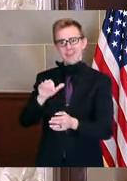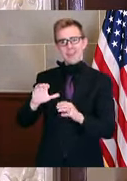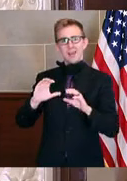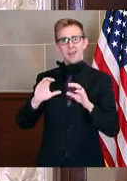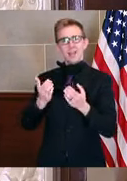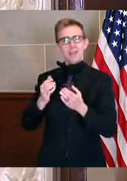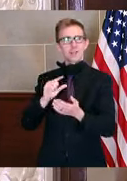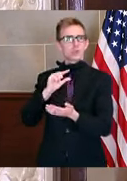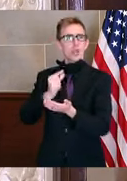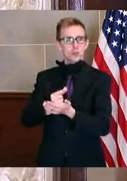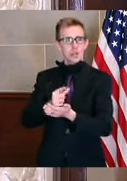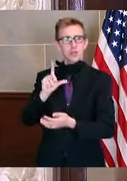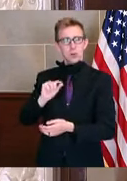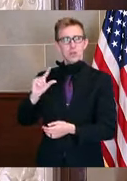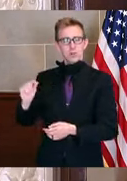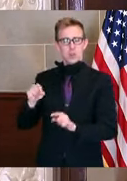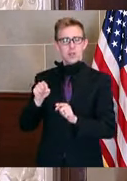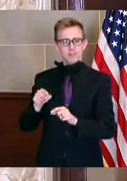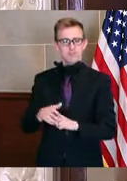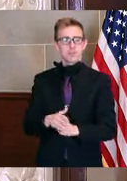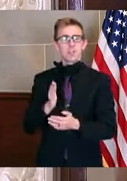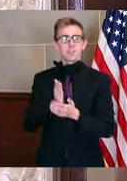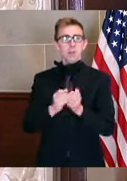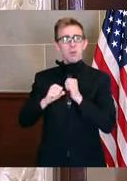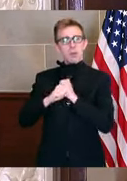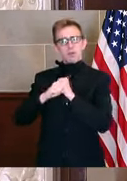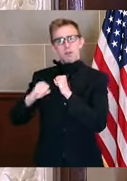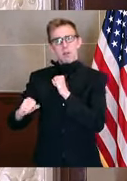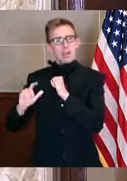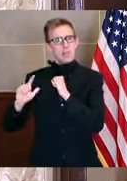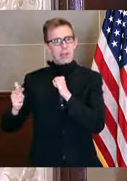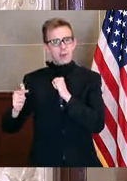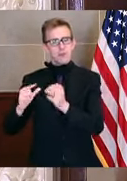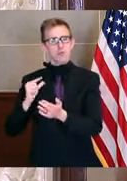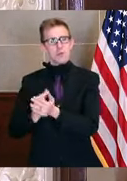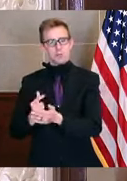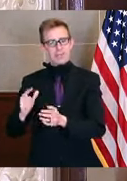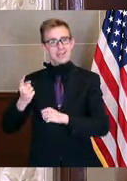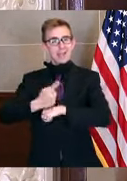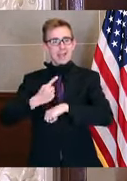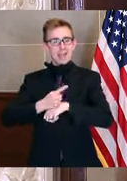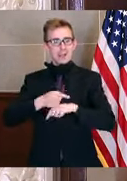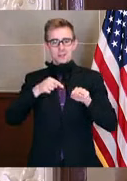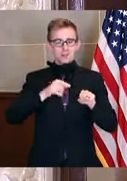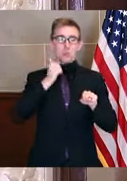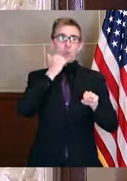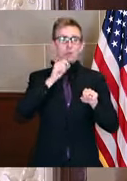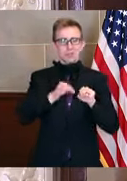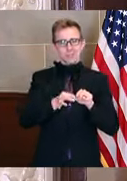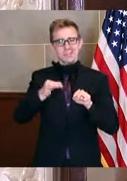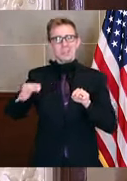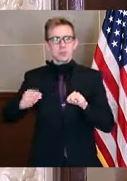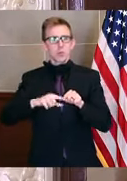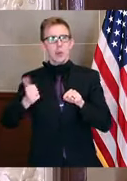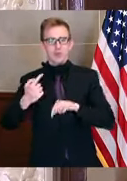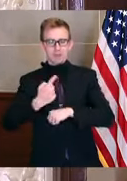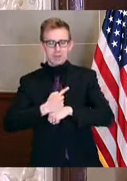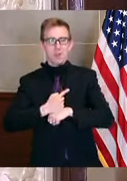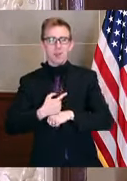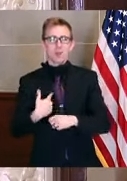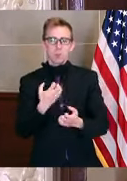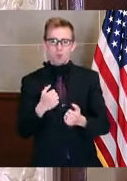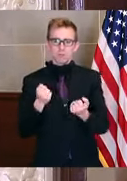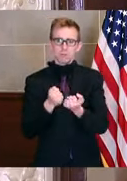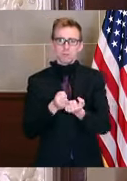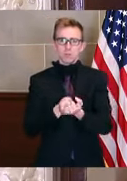class of 2020. Some are talking about extending it into a later time into the year. And I think any, anything that we can do to support our school leaders in